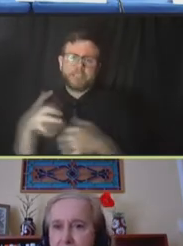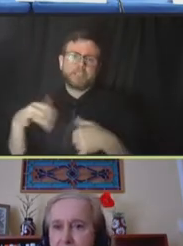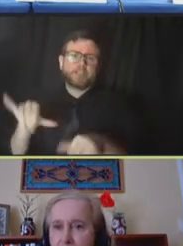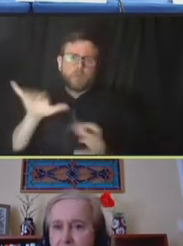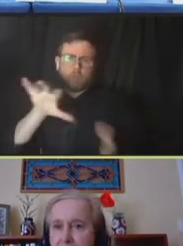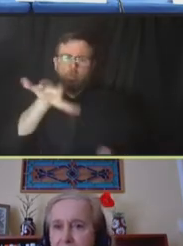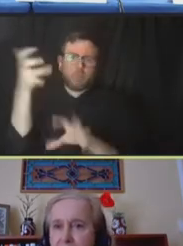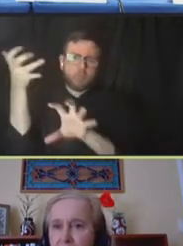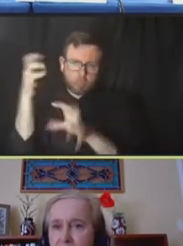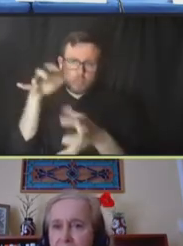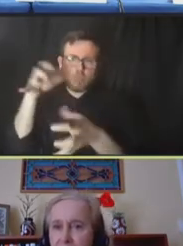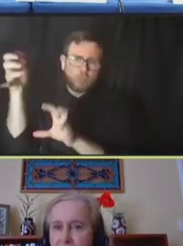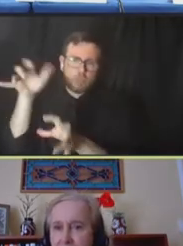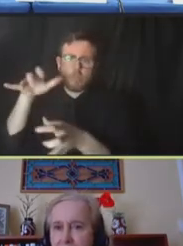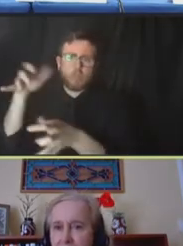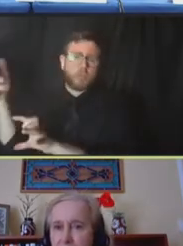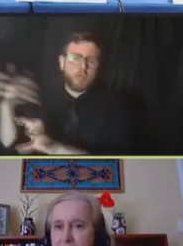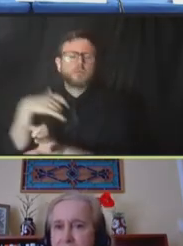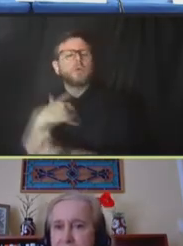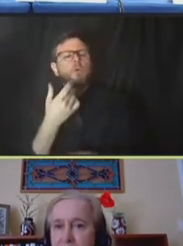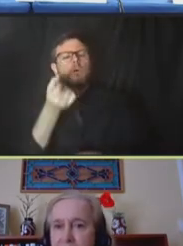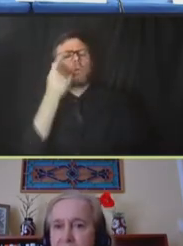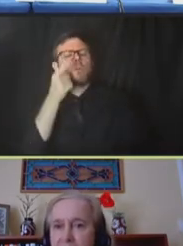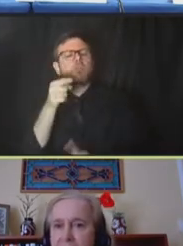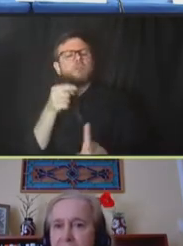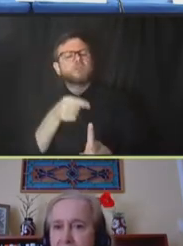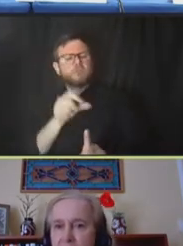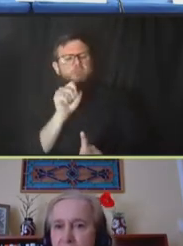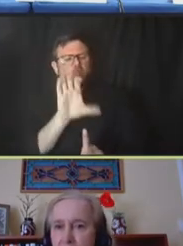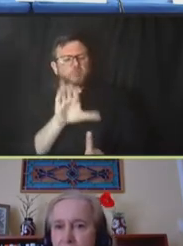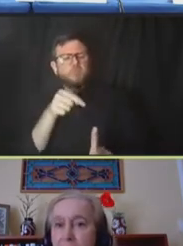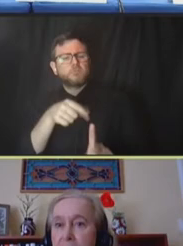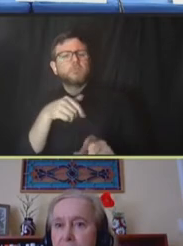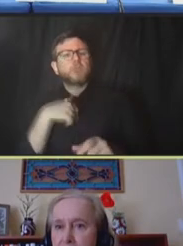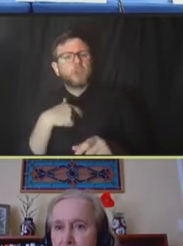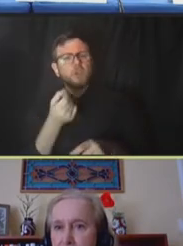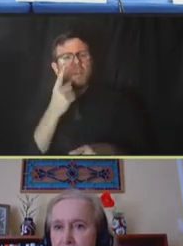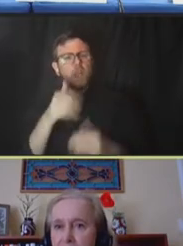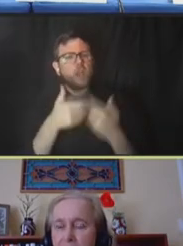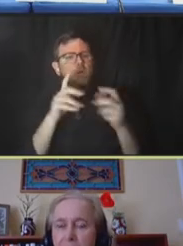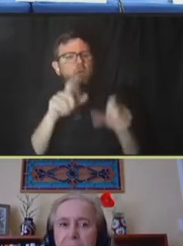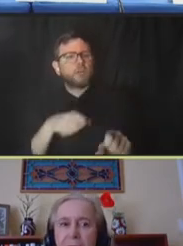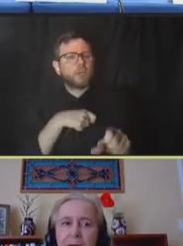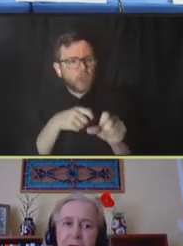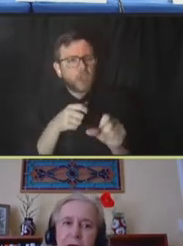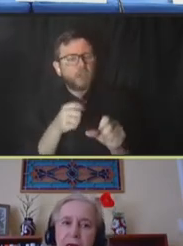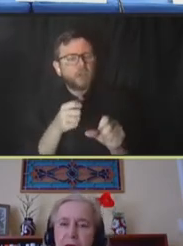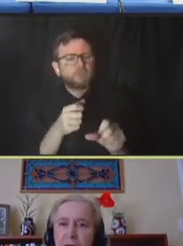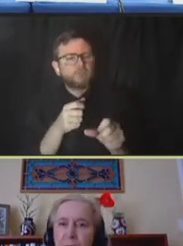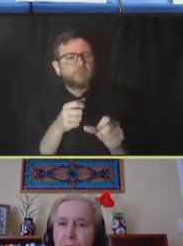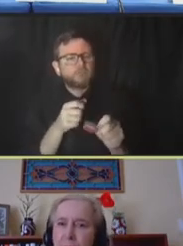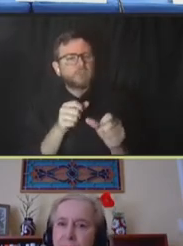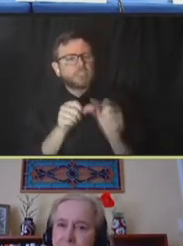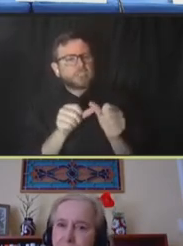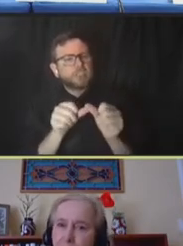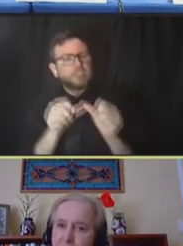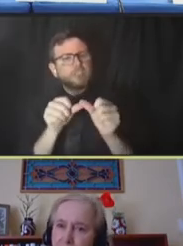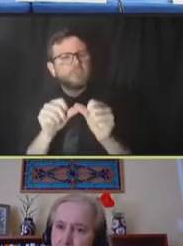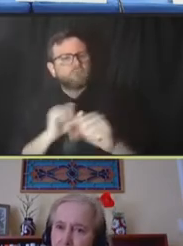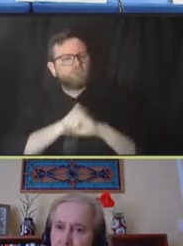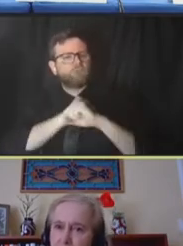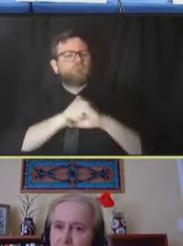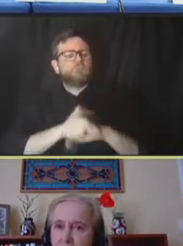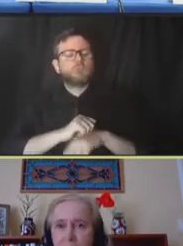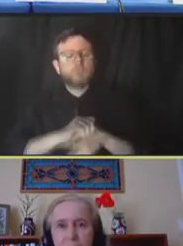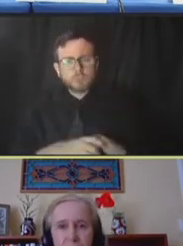them and their behavior and how to make them more resilient is absolutely critical. And the approaches that we